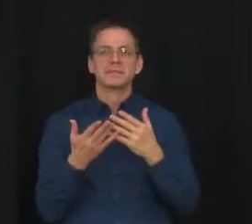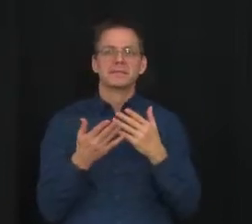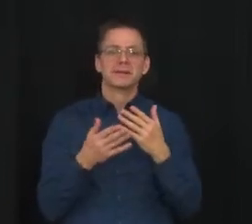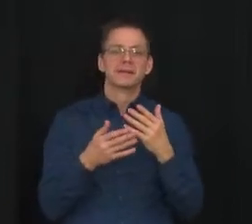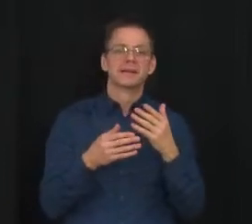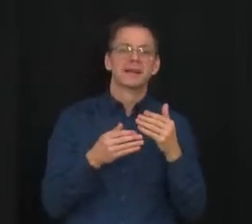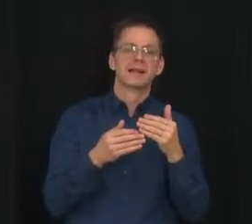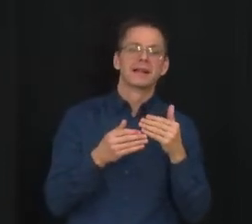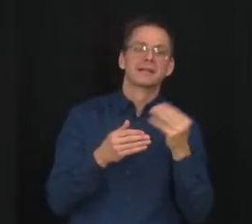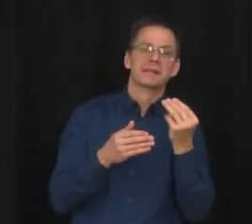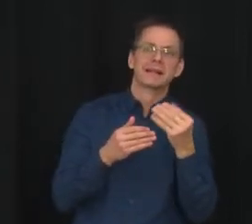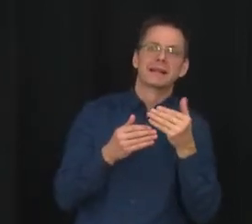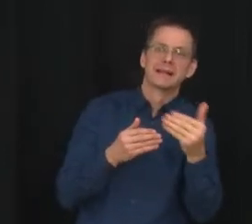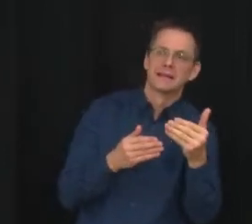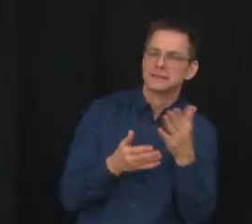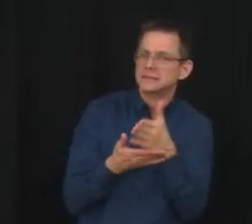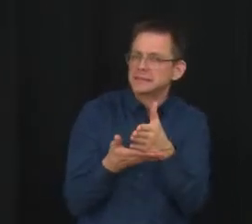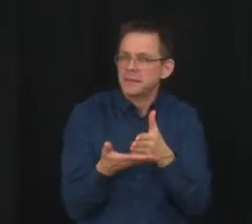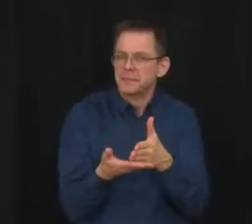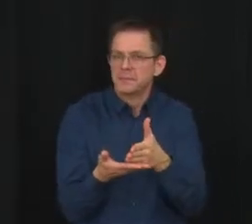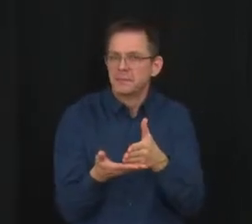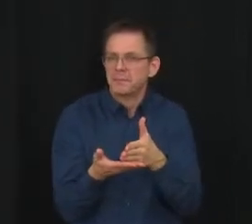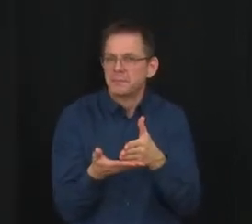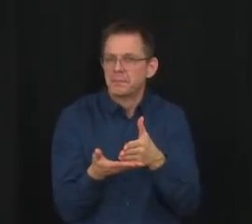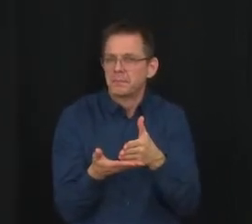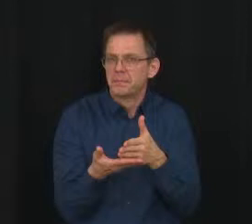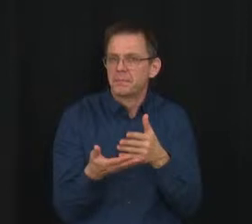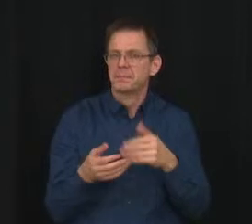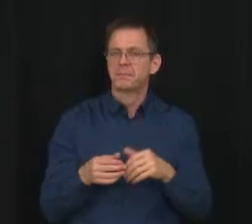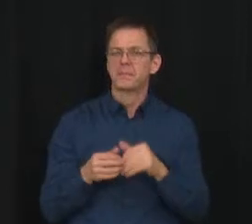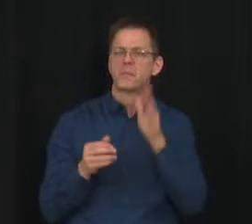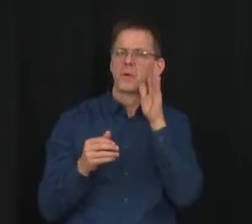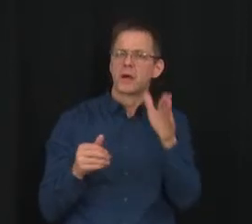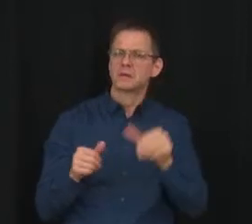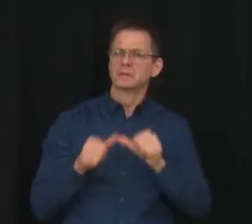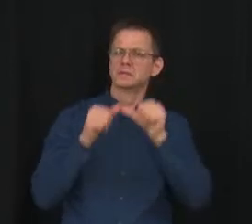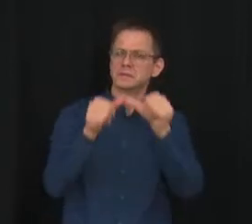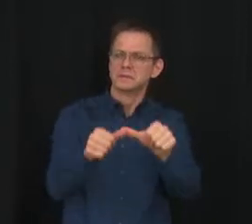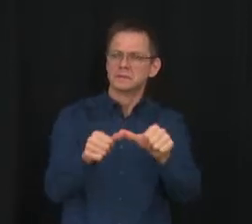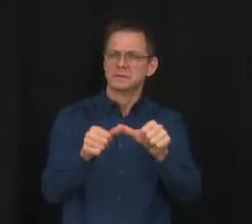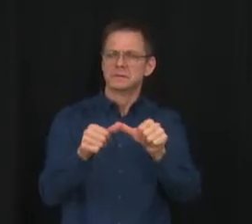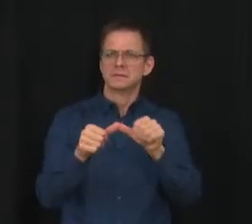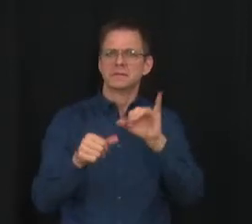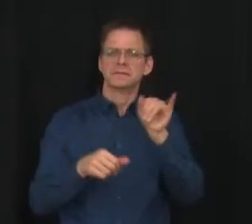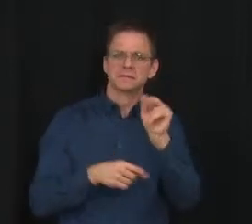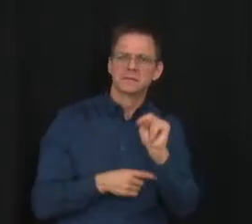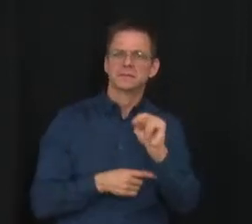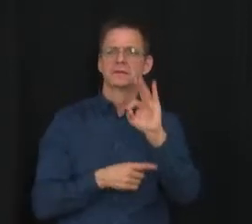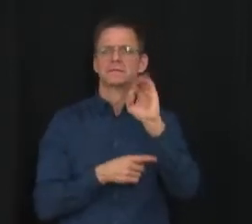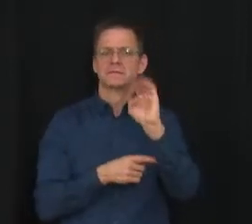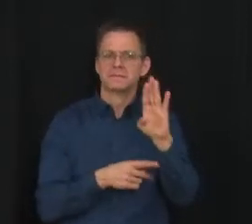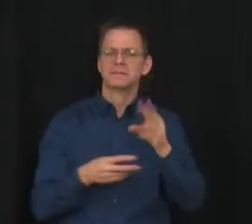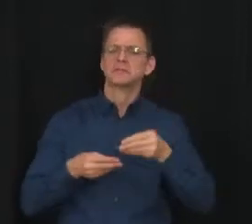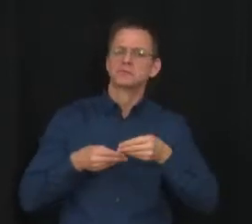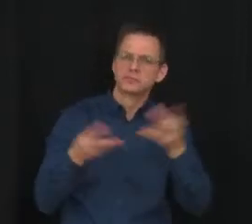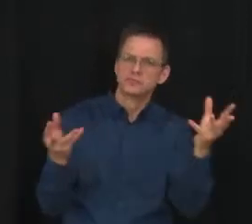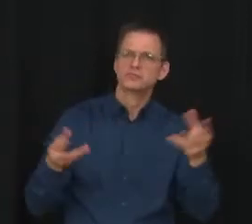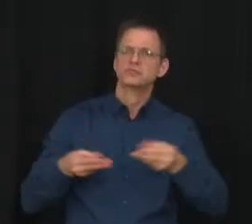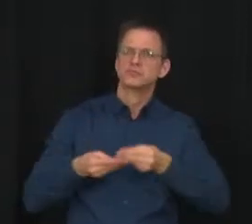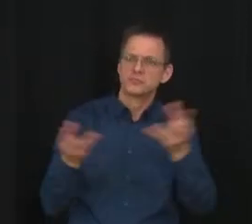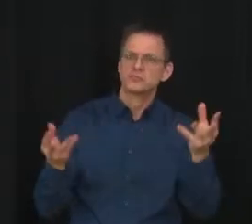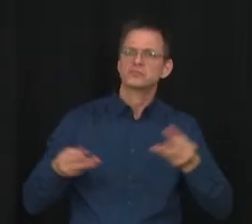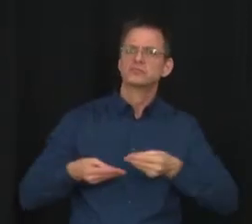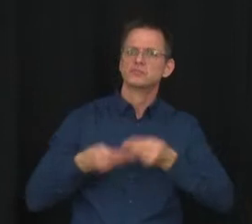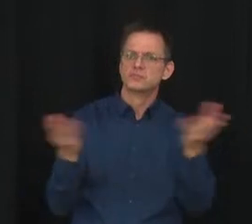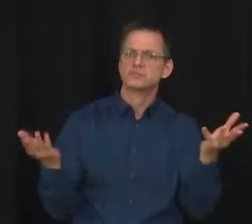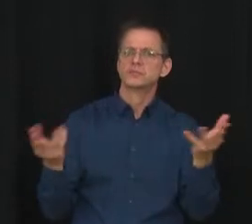them over the course of January and into February. So, we're going to continue those supplies to ensure that they have the proper amounts